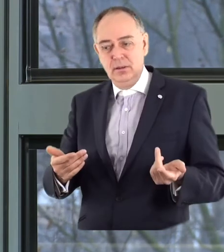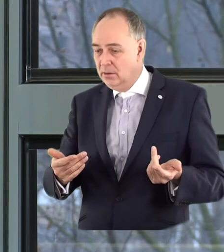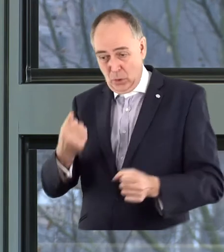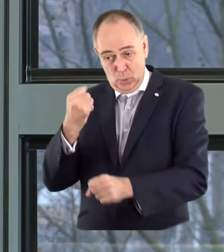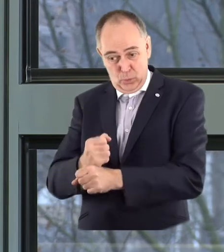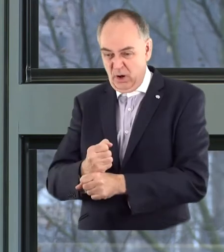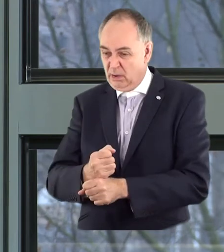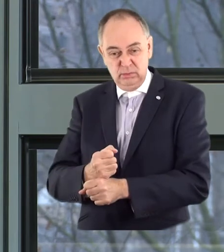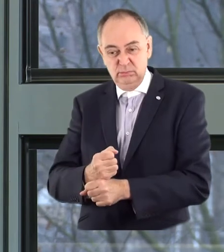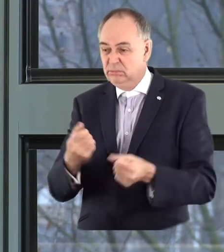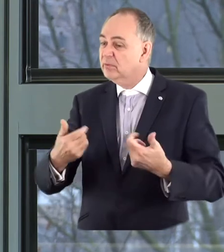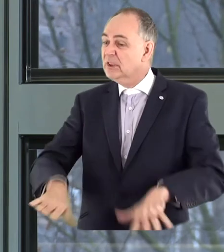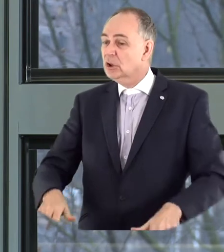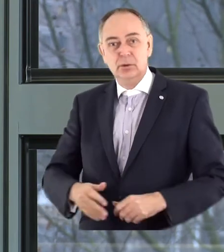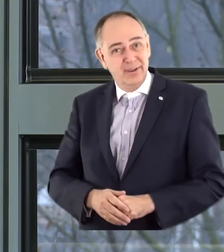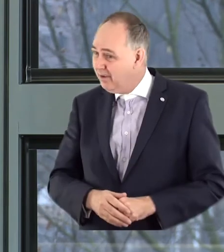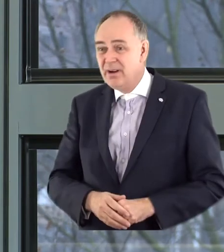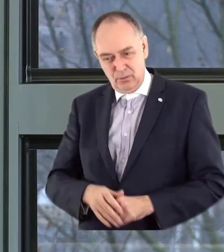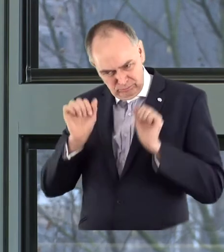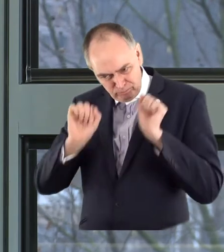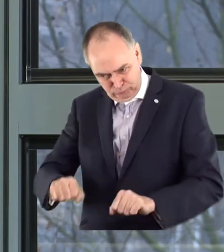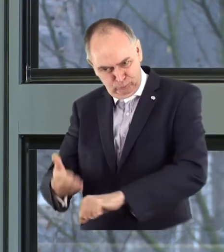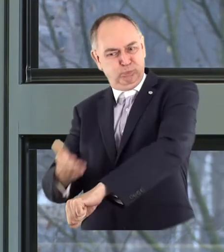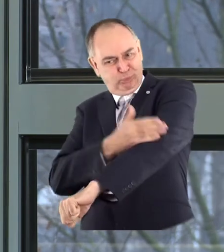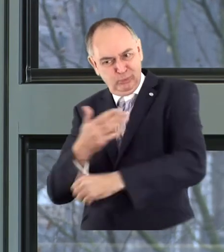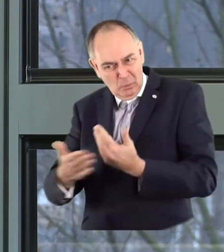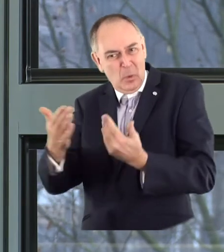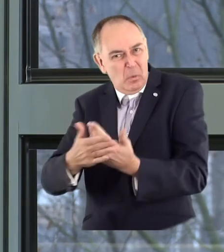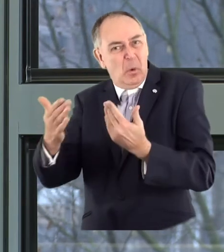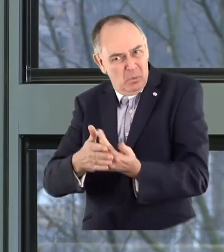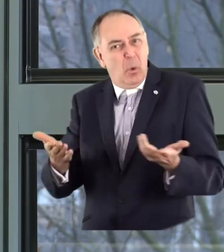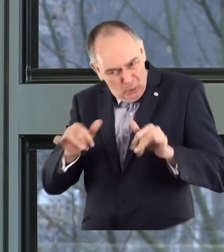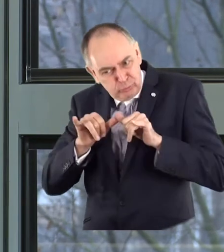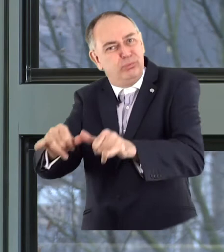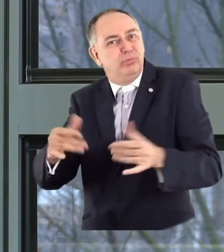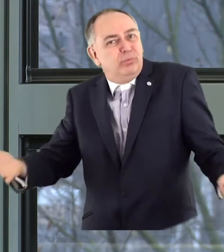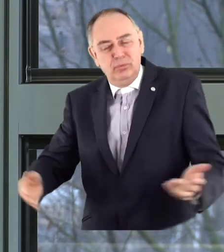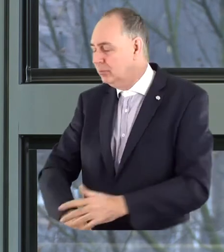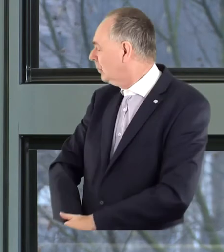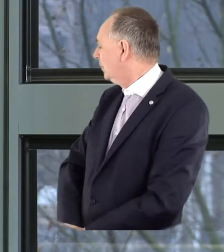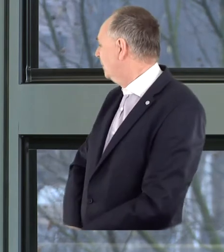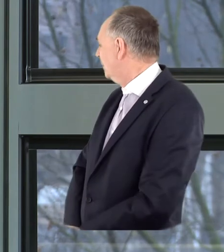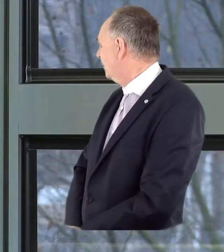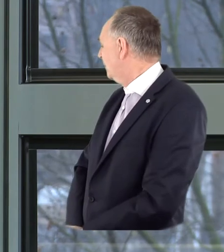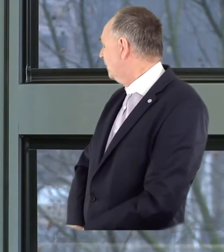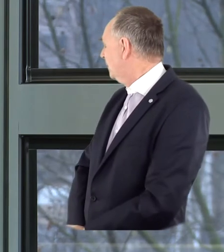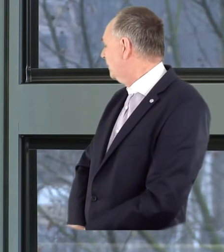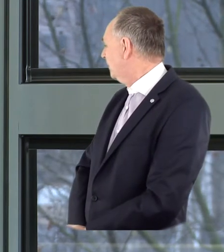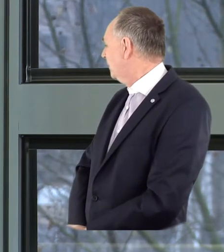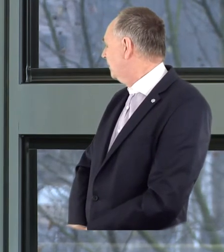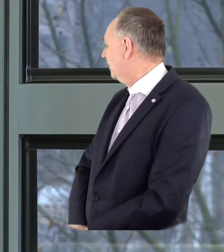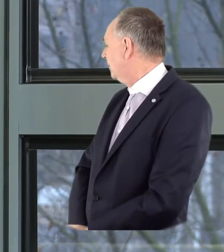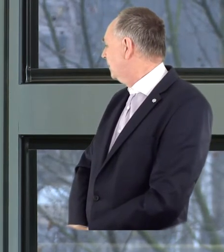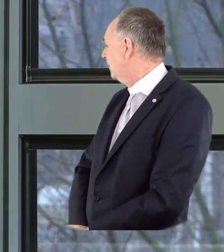there is no thing that cannot be better and we will try to keep on improving the quality of living in Ljubljana.